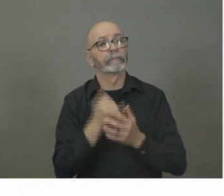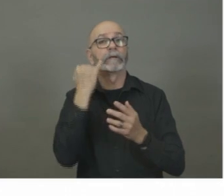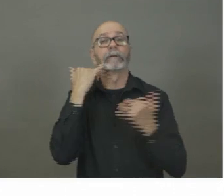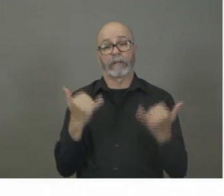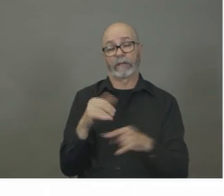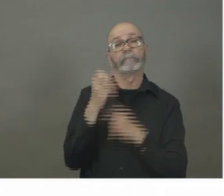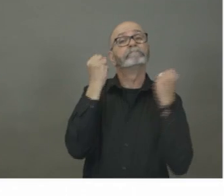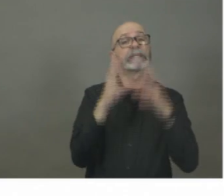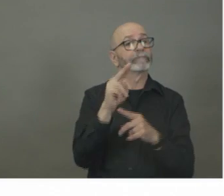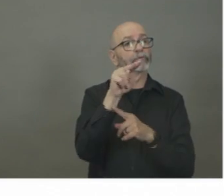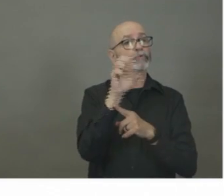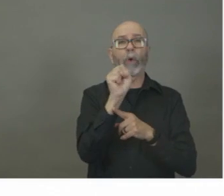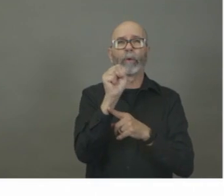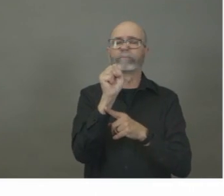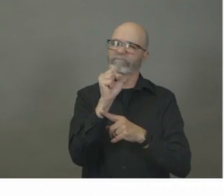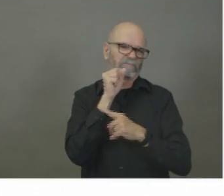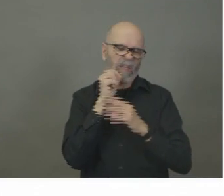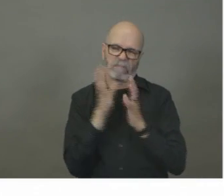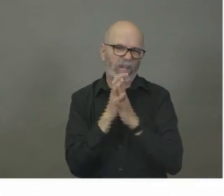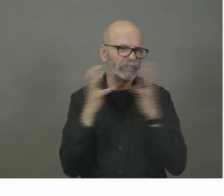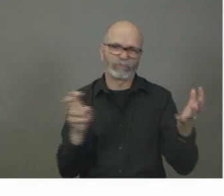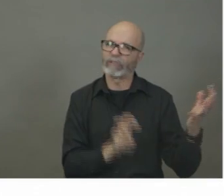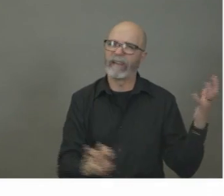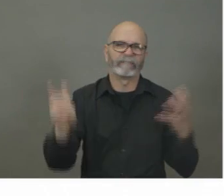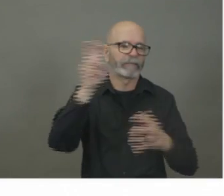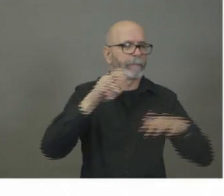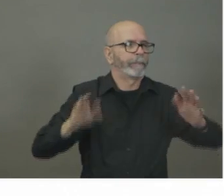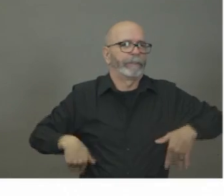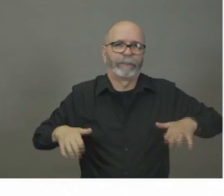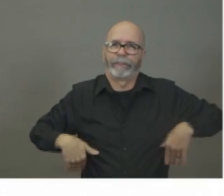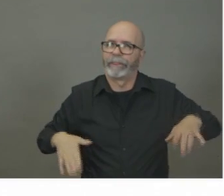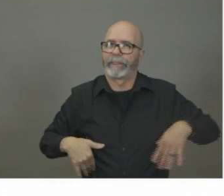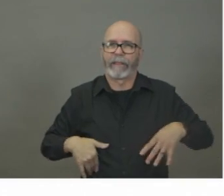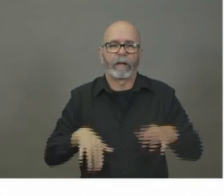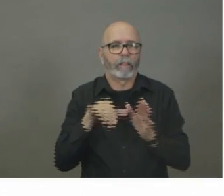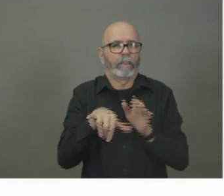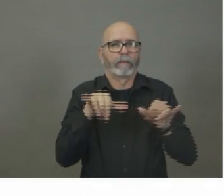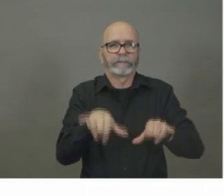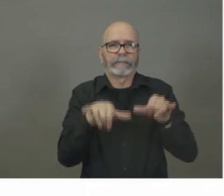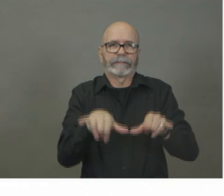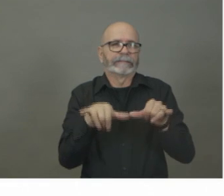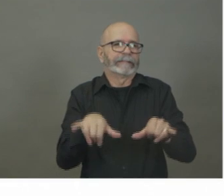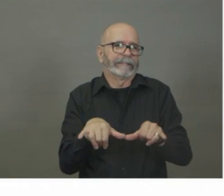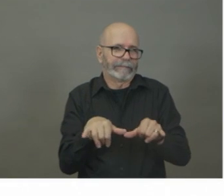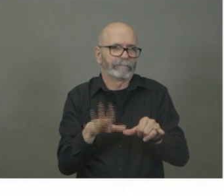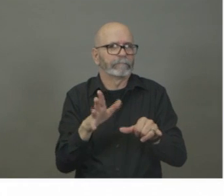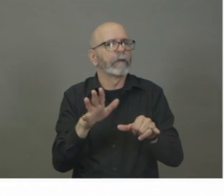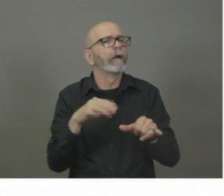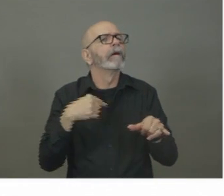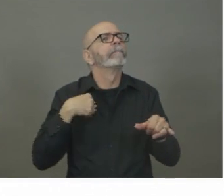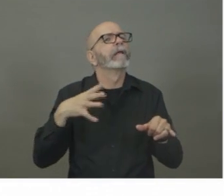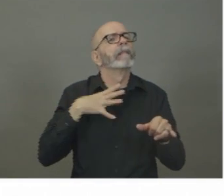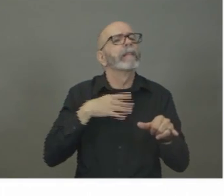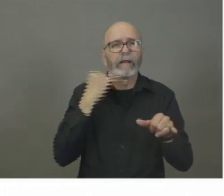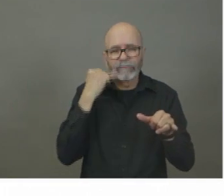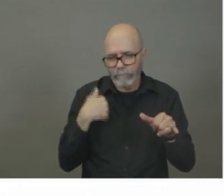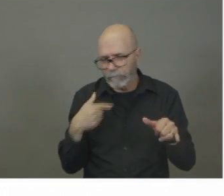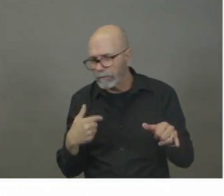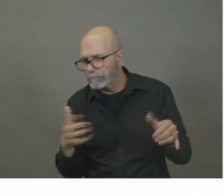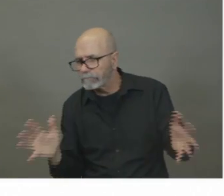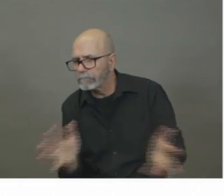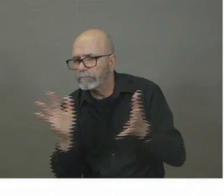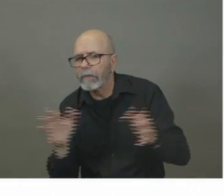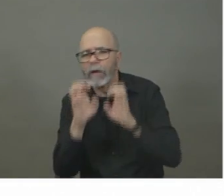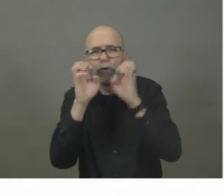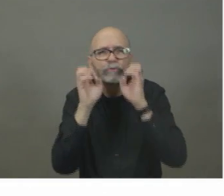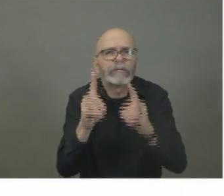majority of kids are not travelling. We want to ensure that we continue with their education and provide that in a safe environment. And those Nova Scotians who choose